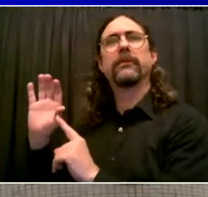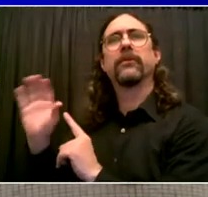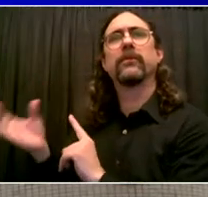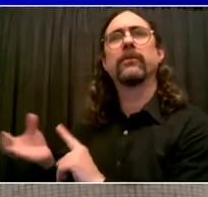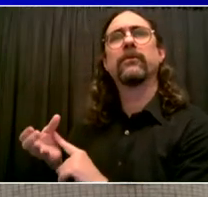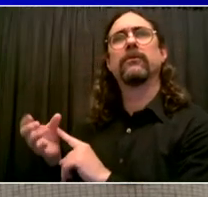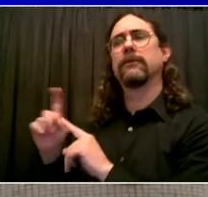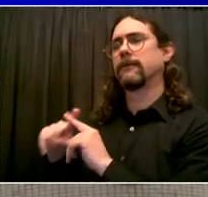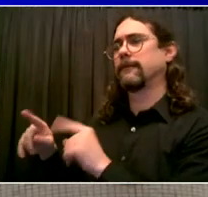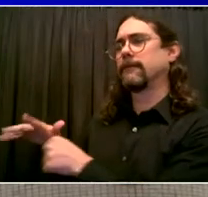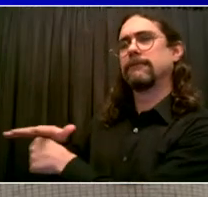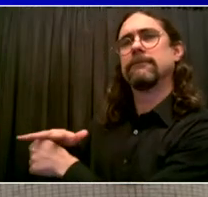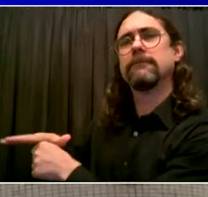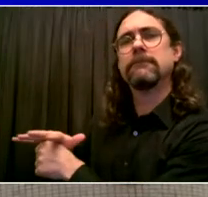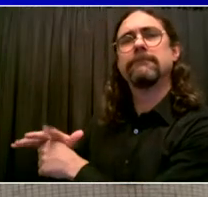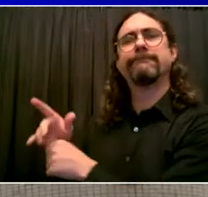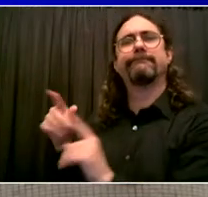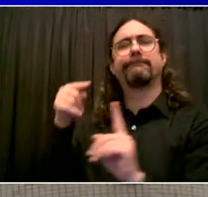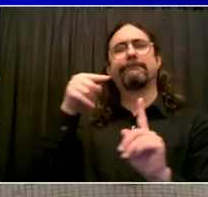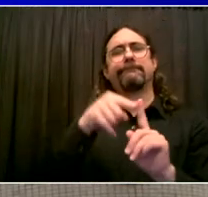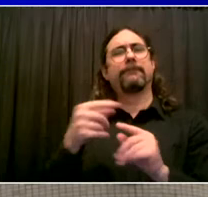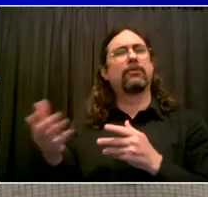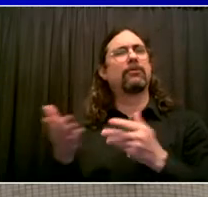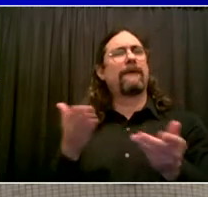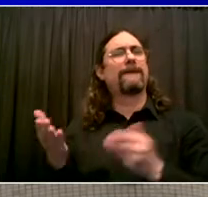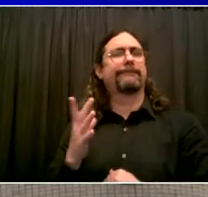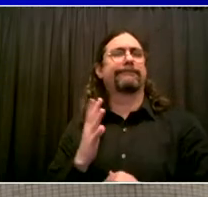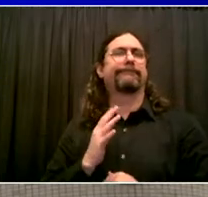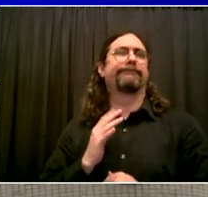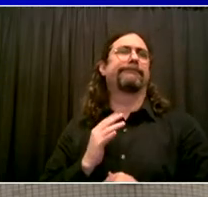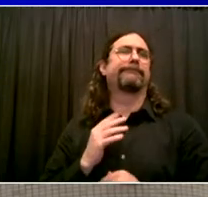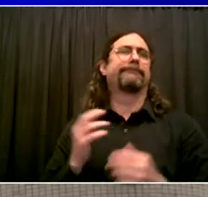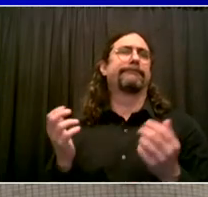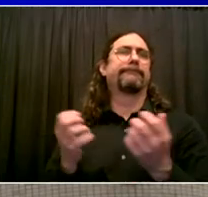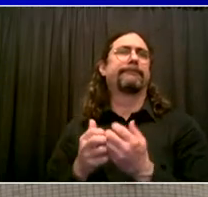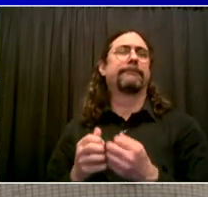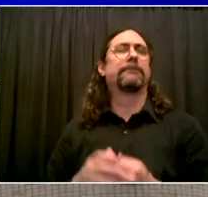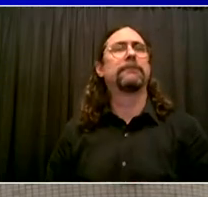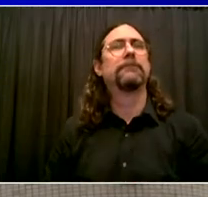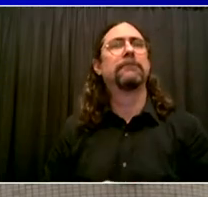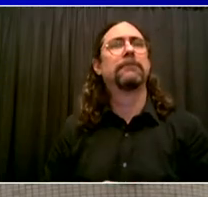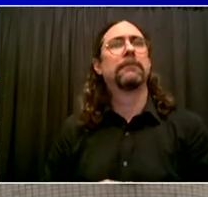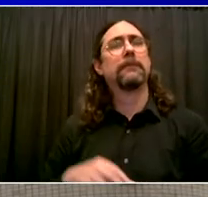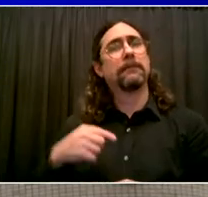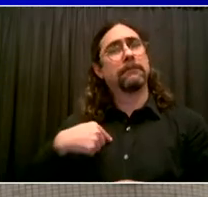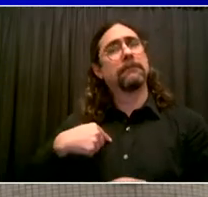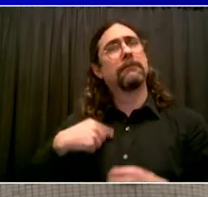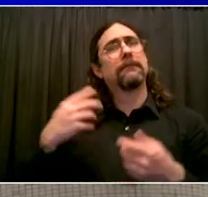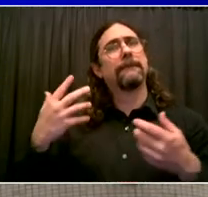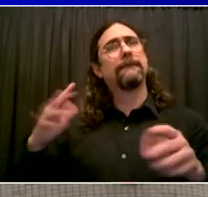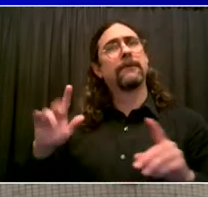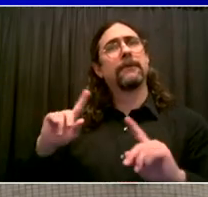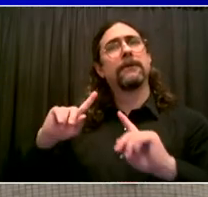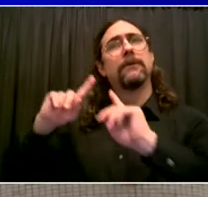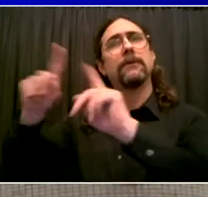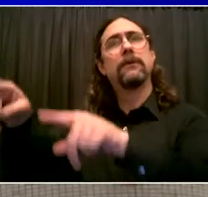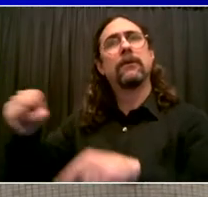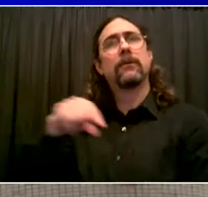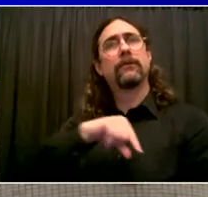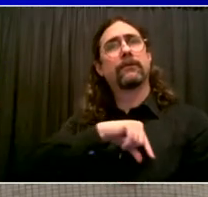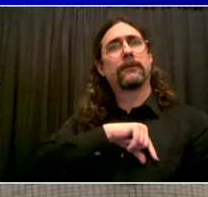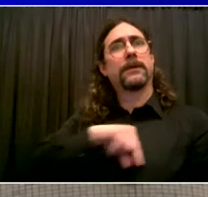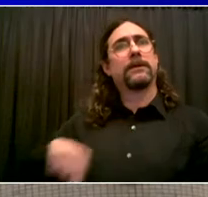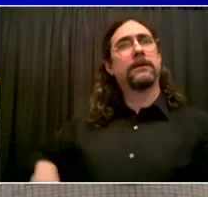in Queens, and this is an organization that I've met with before. I have spoken with the doctors, nurses, and